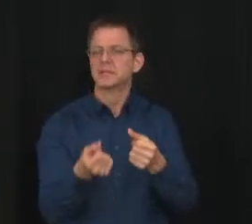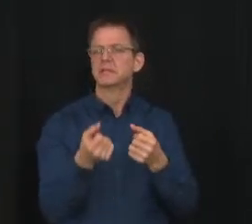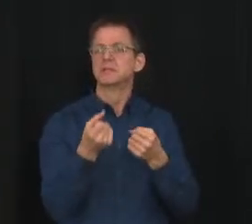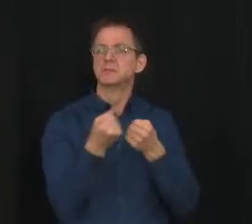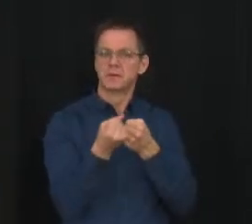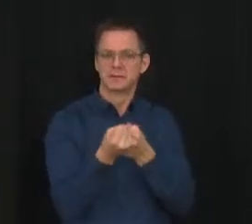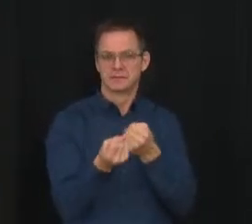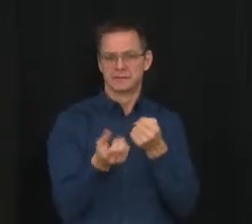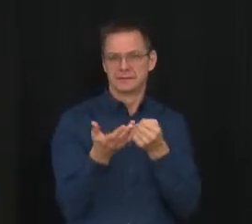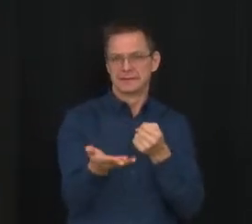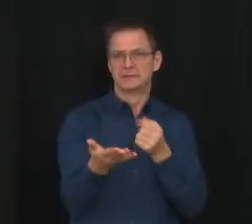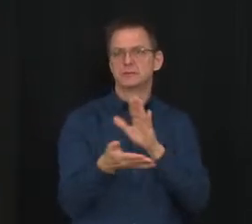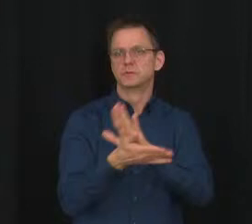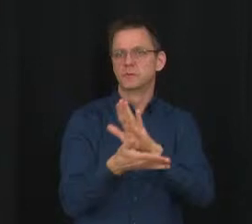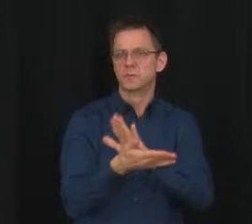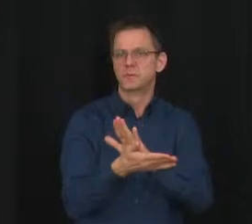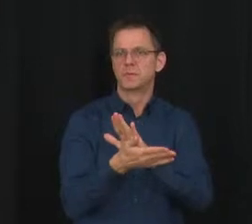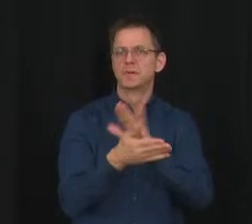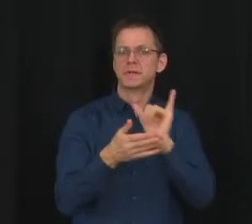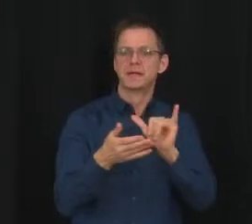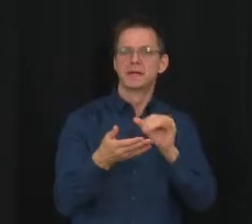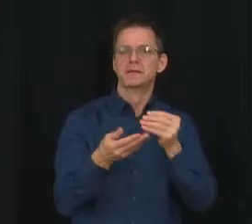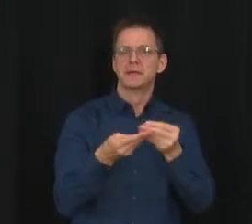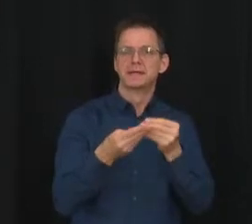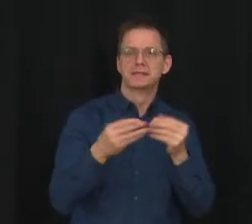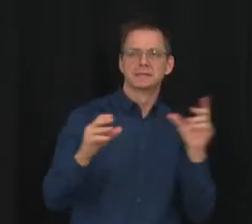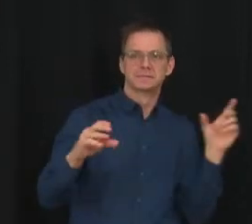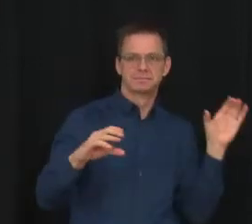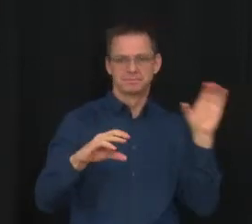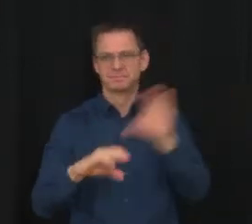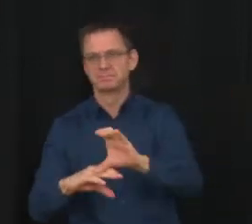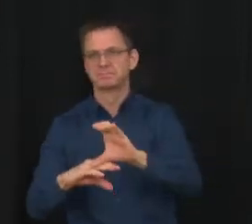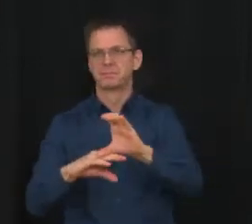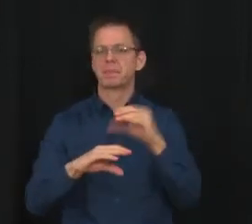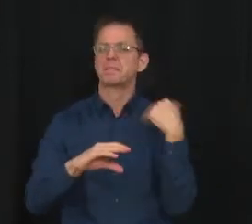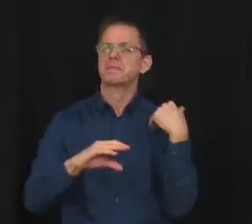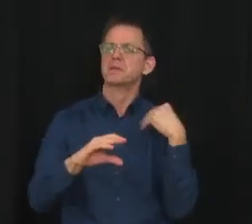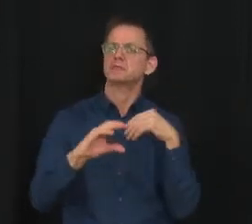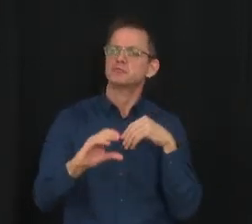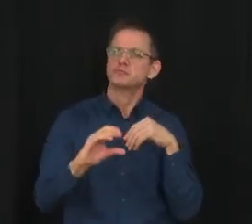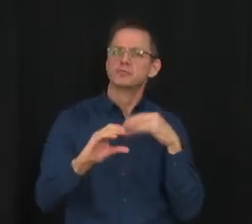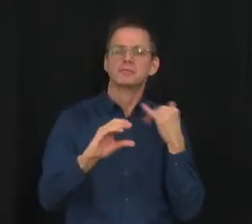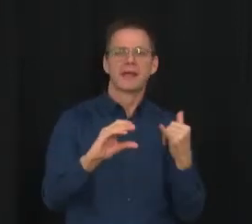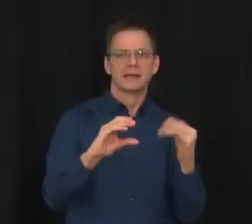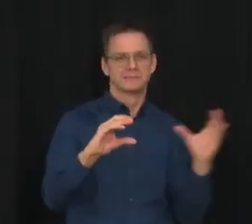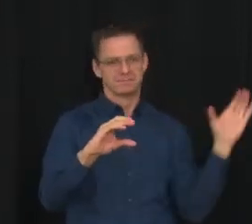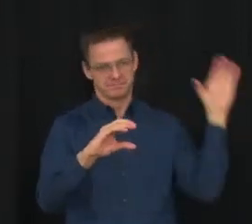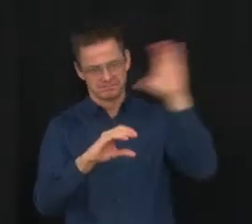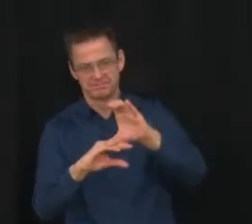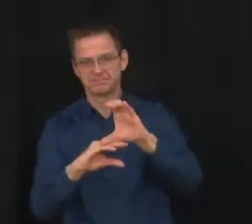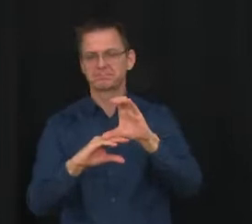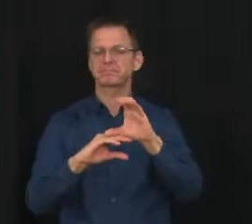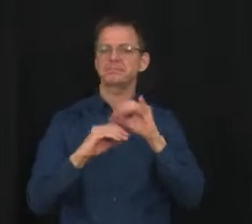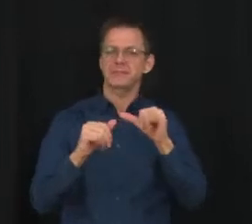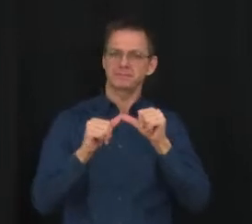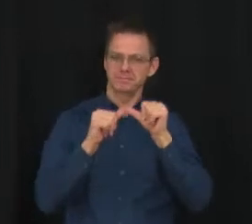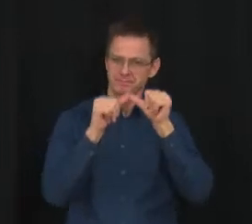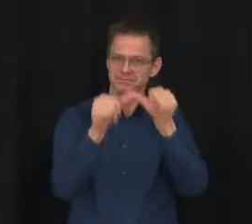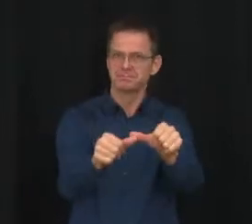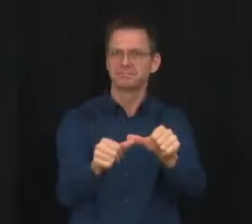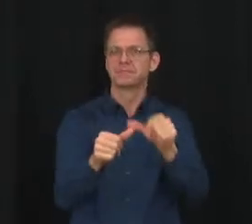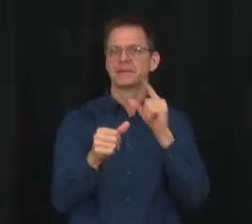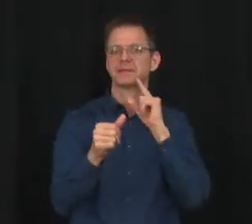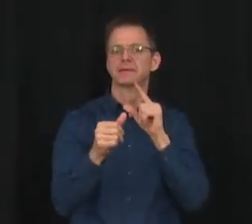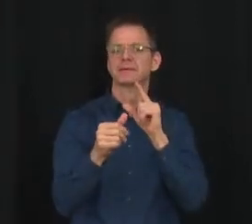board operating and capital reserves currently sitting at over $700 million. Again, school board